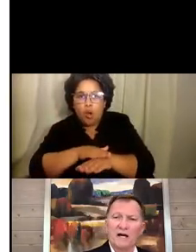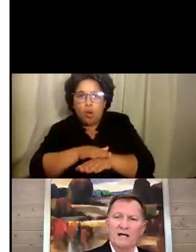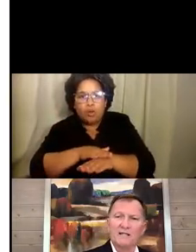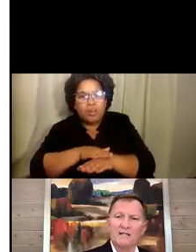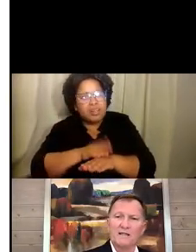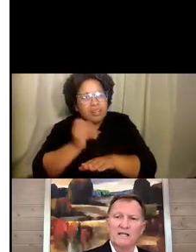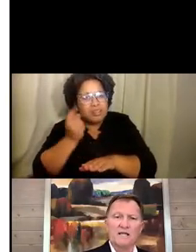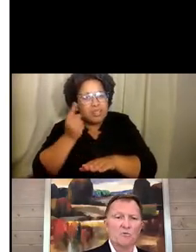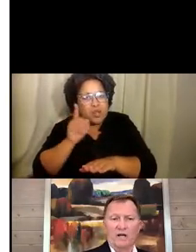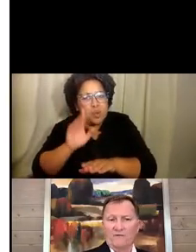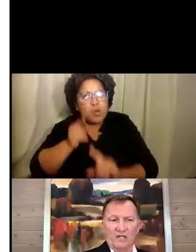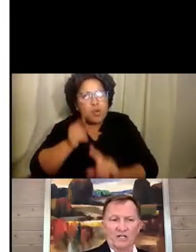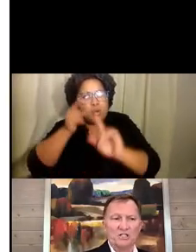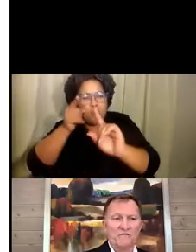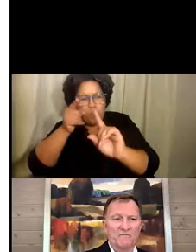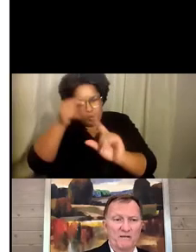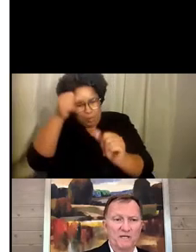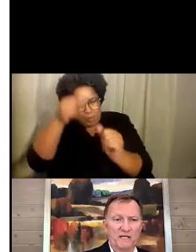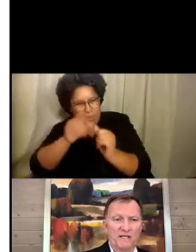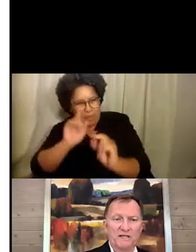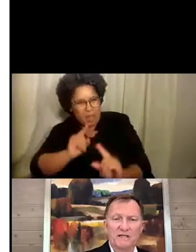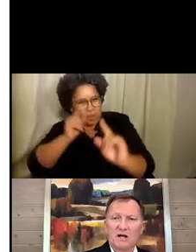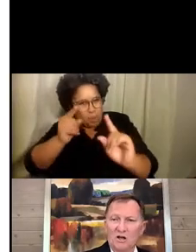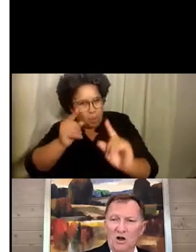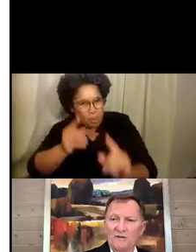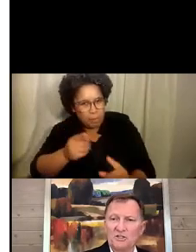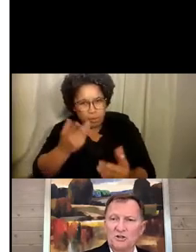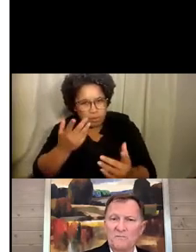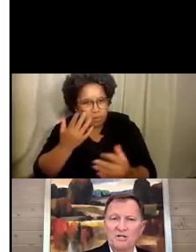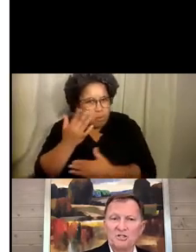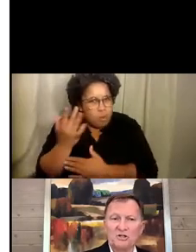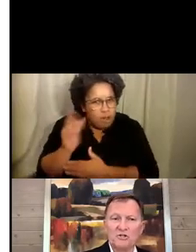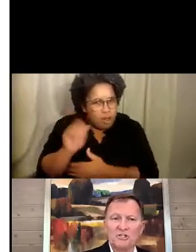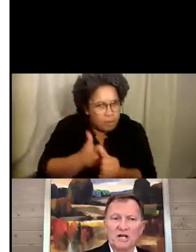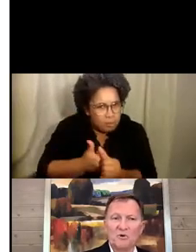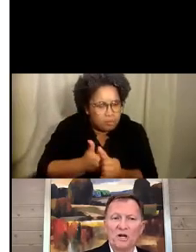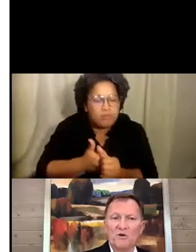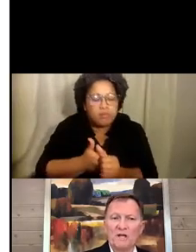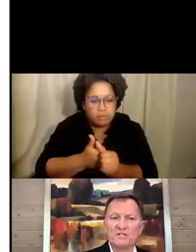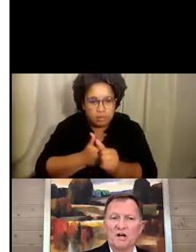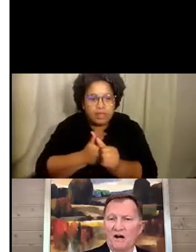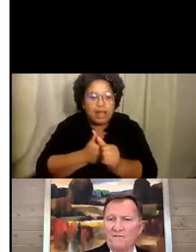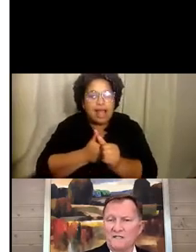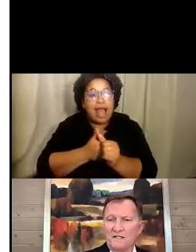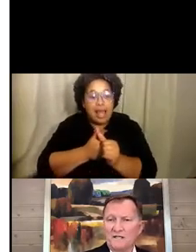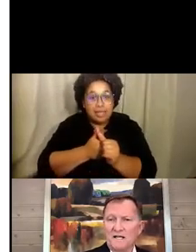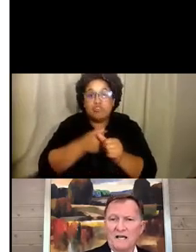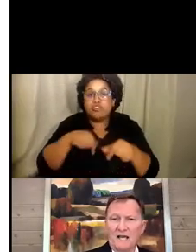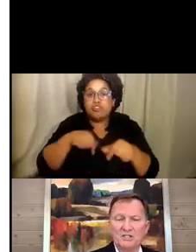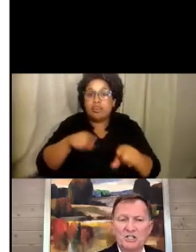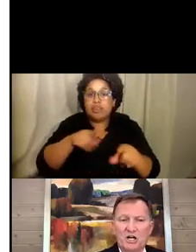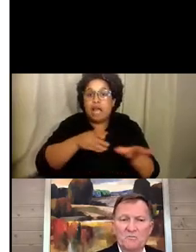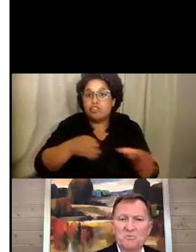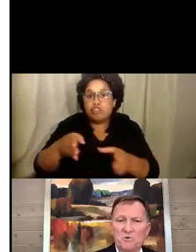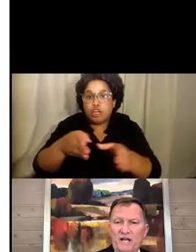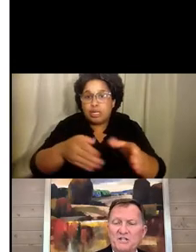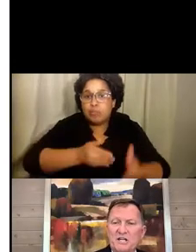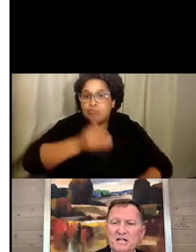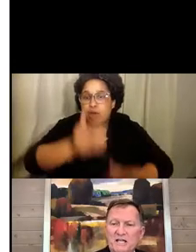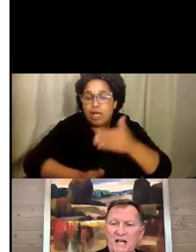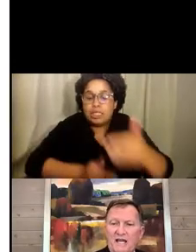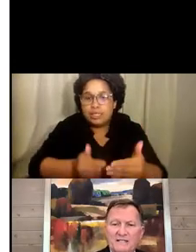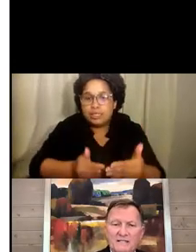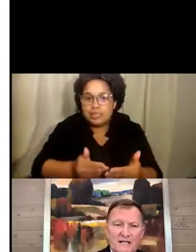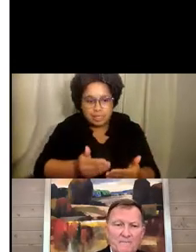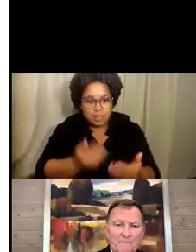whatever the initiative might be. Along the journey, make sure you celebrate wins often and share praise